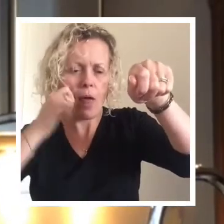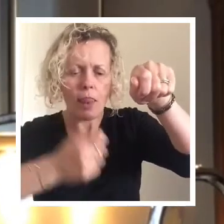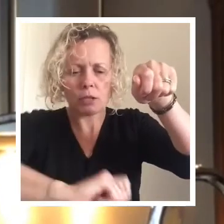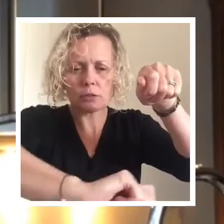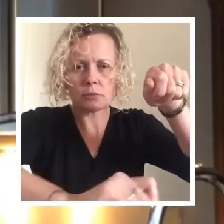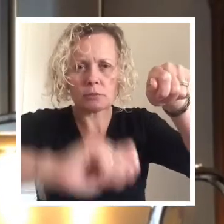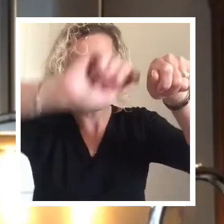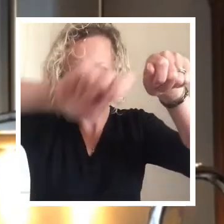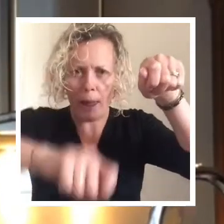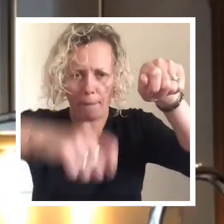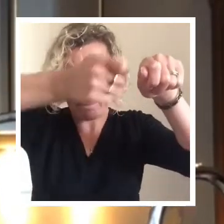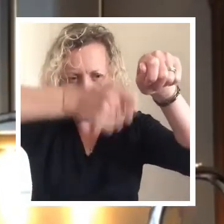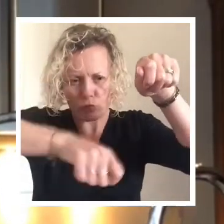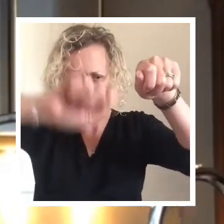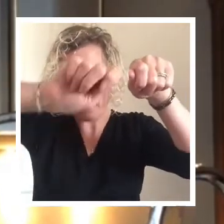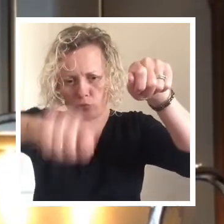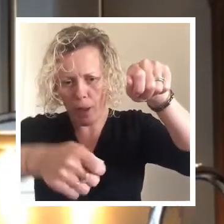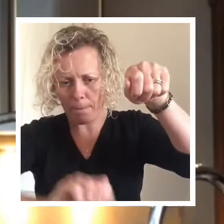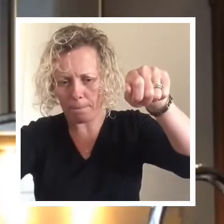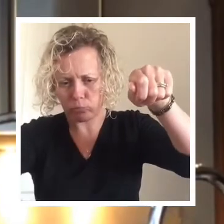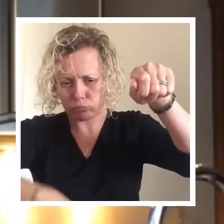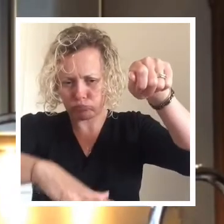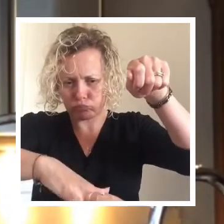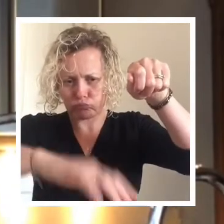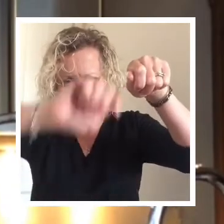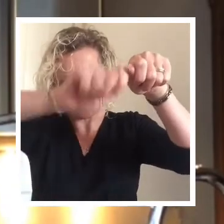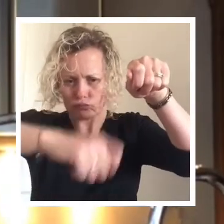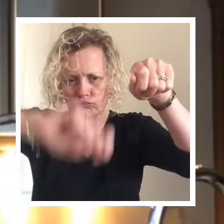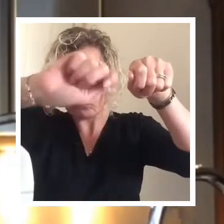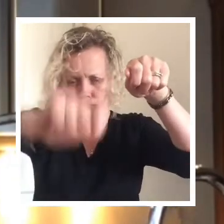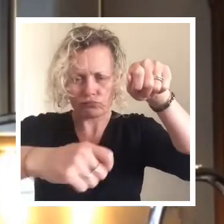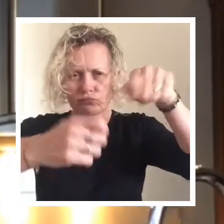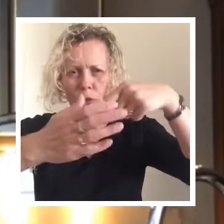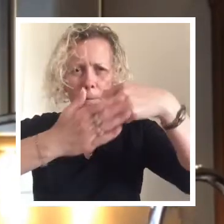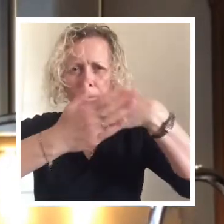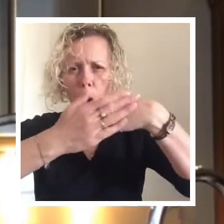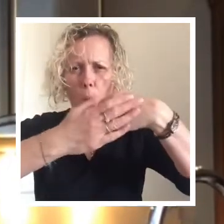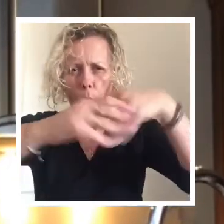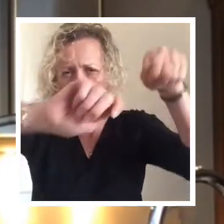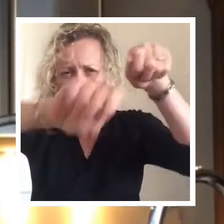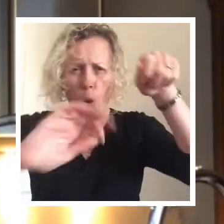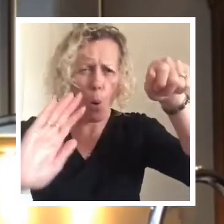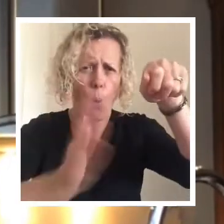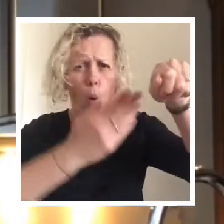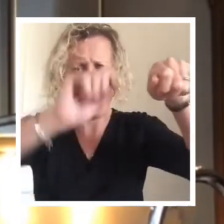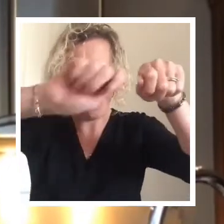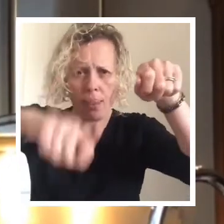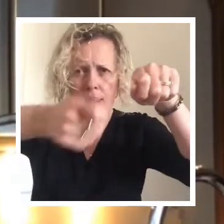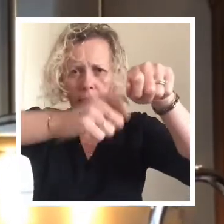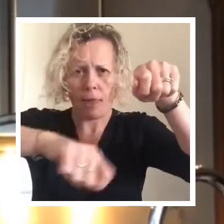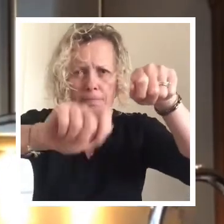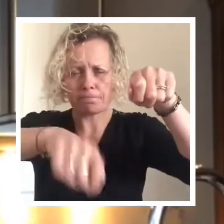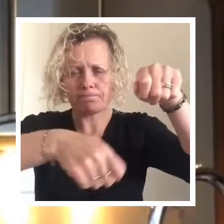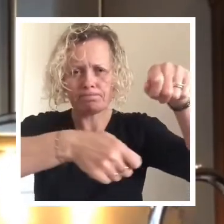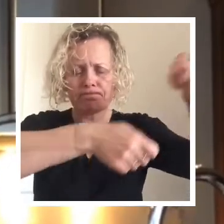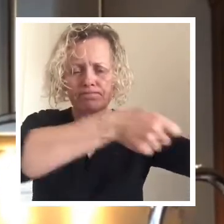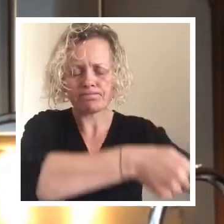I'm just going to have to scrape as much mixture out as I can. I'm going to pop a little bit in first